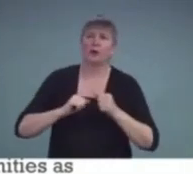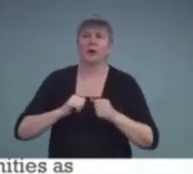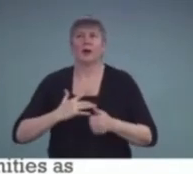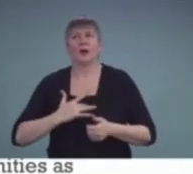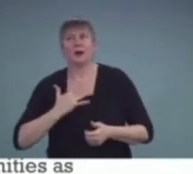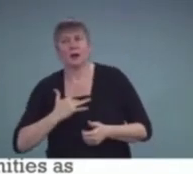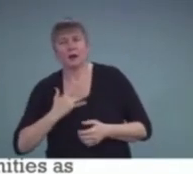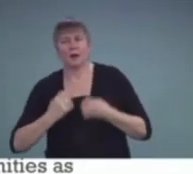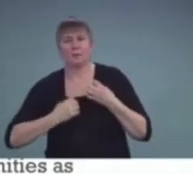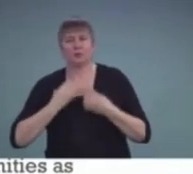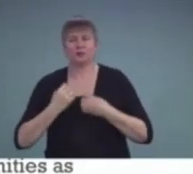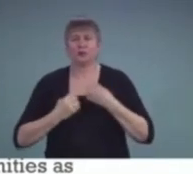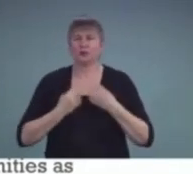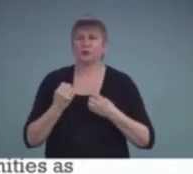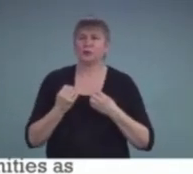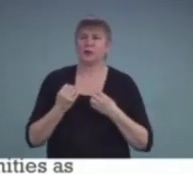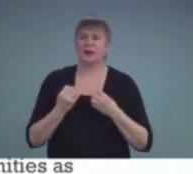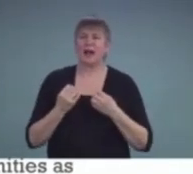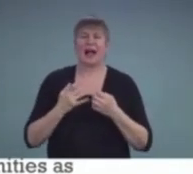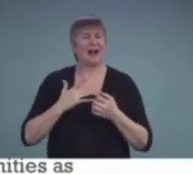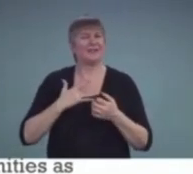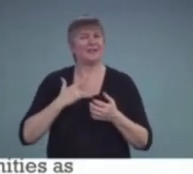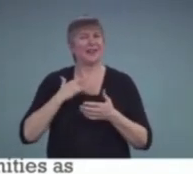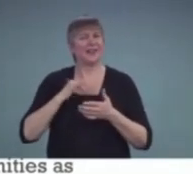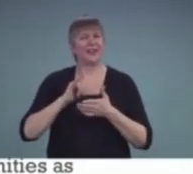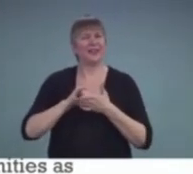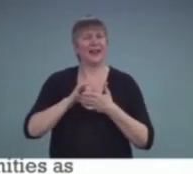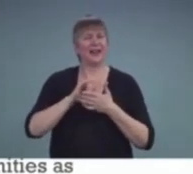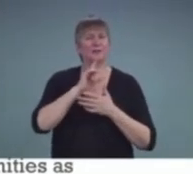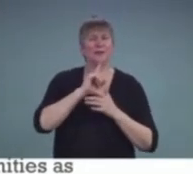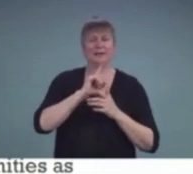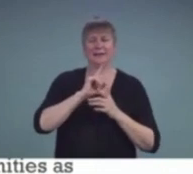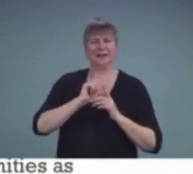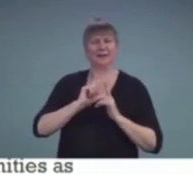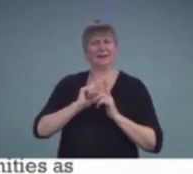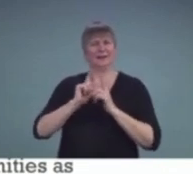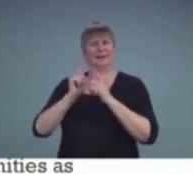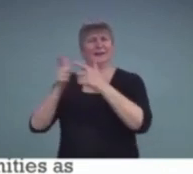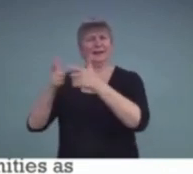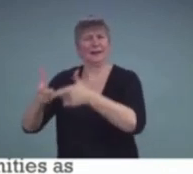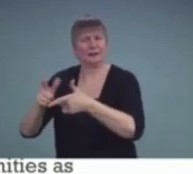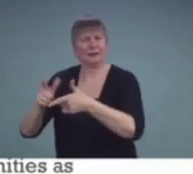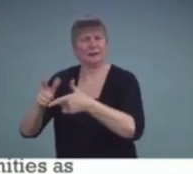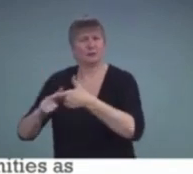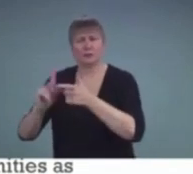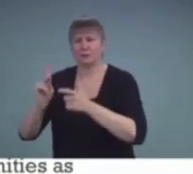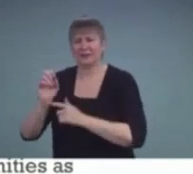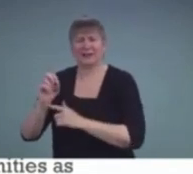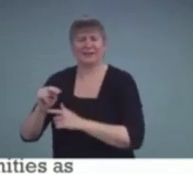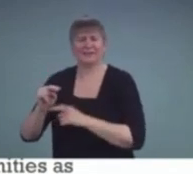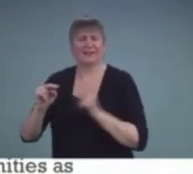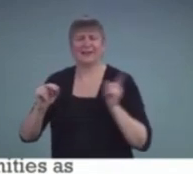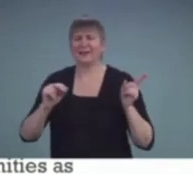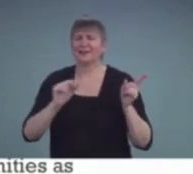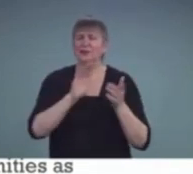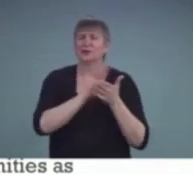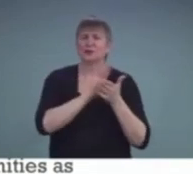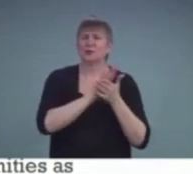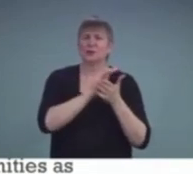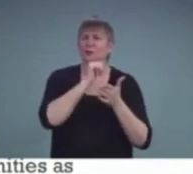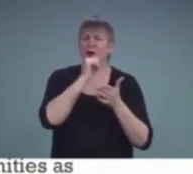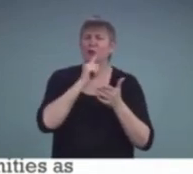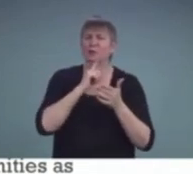mind a lot of onus back on Kevin to fix himself, rather than the school to try to accommodate